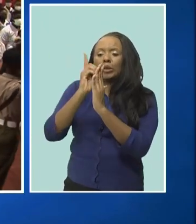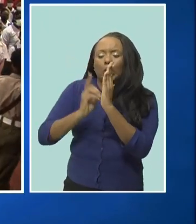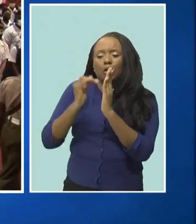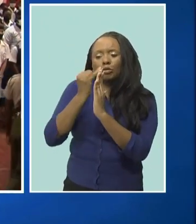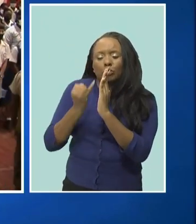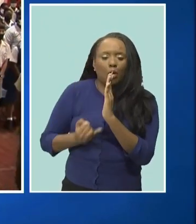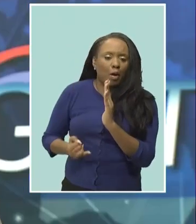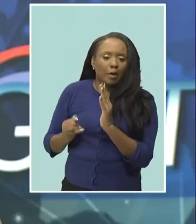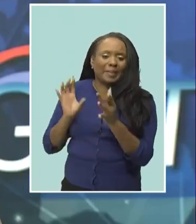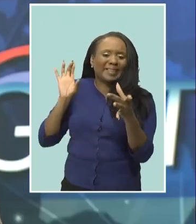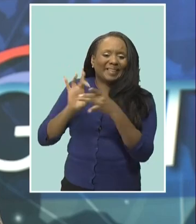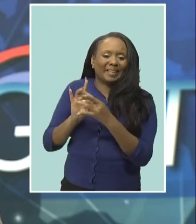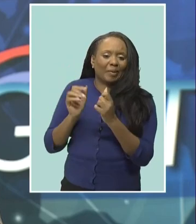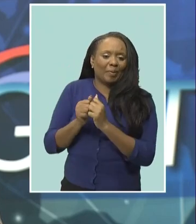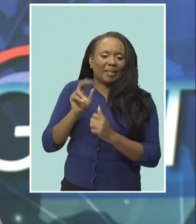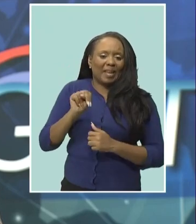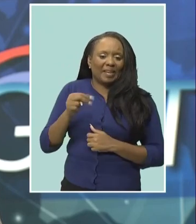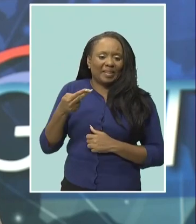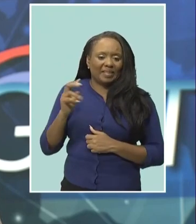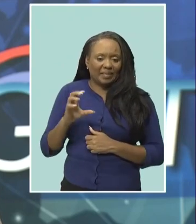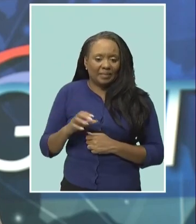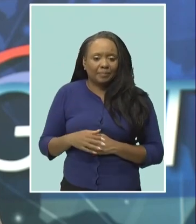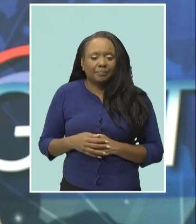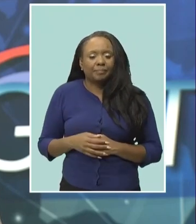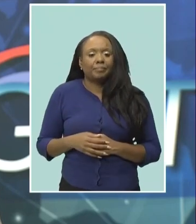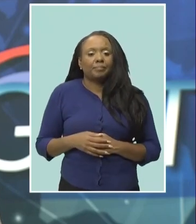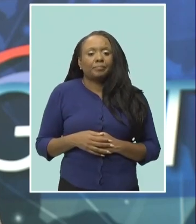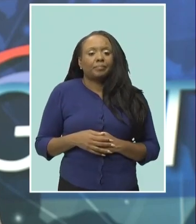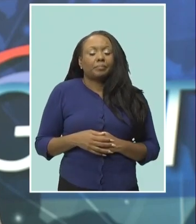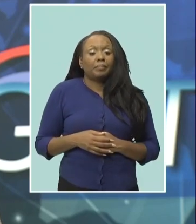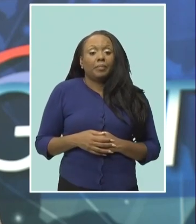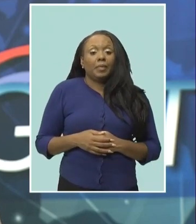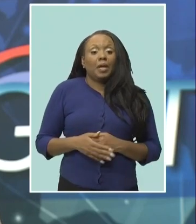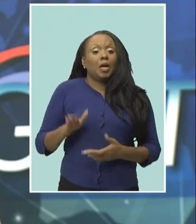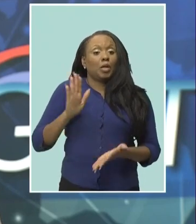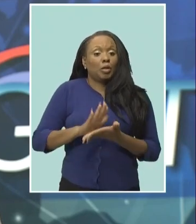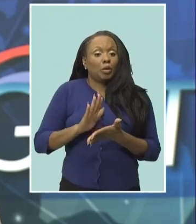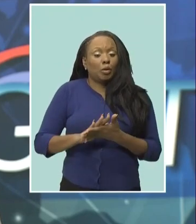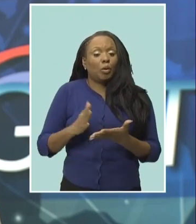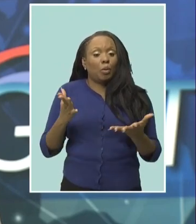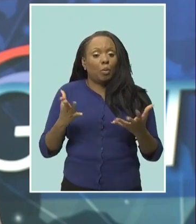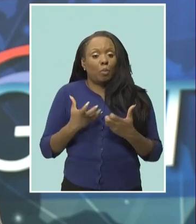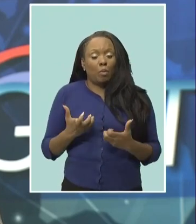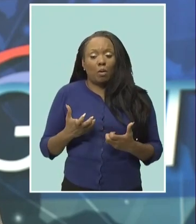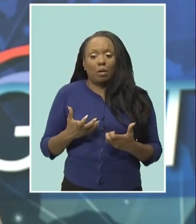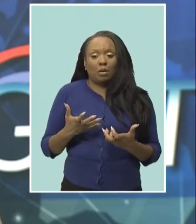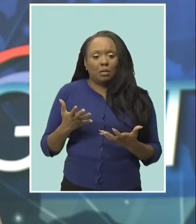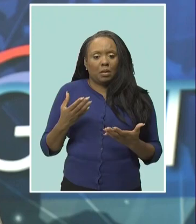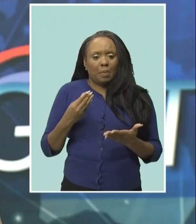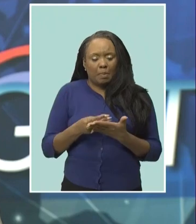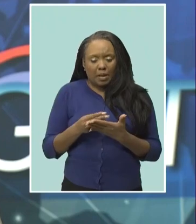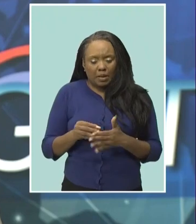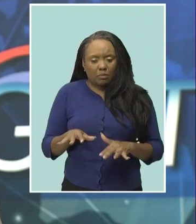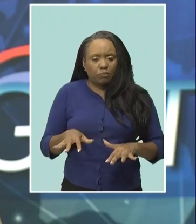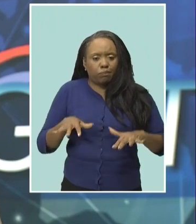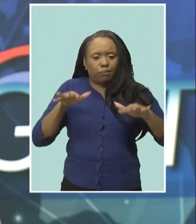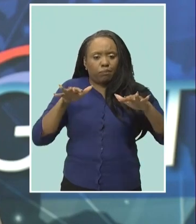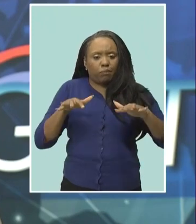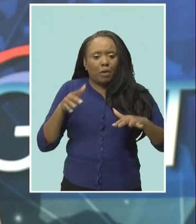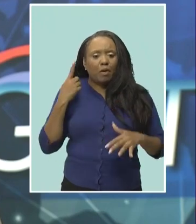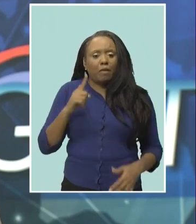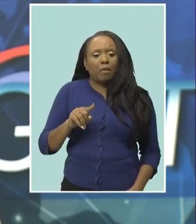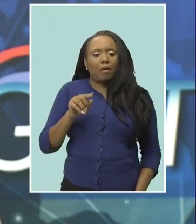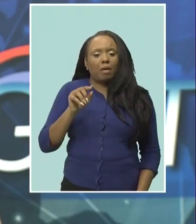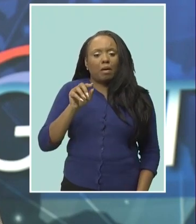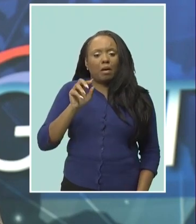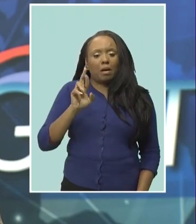news a saint michael school is on a mission to raise tens of thousands of dollars to support the rollout of its robotics